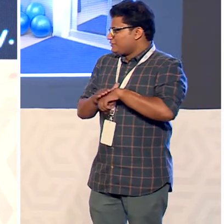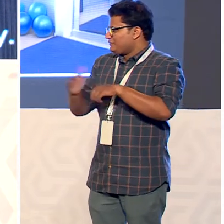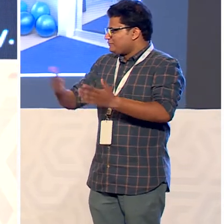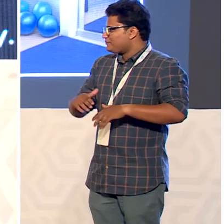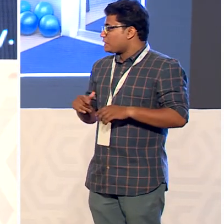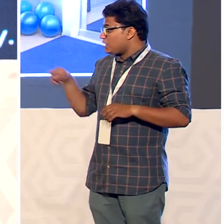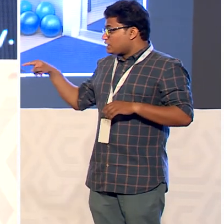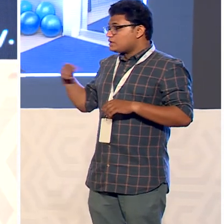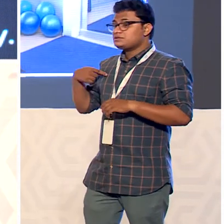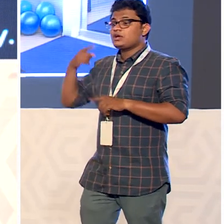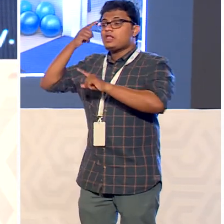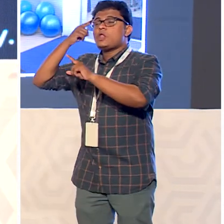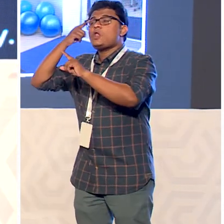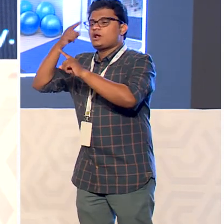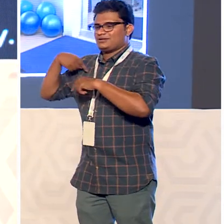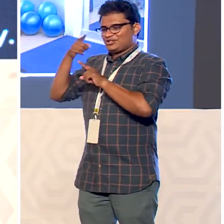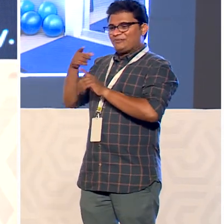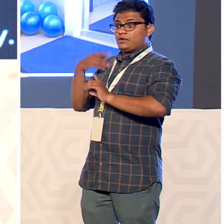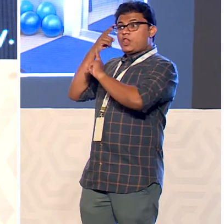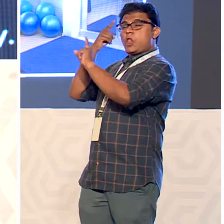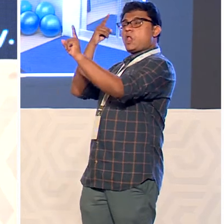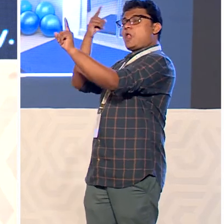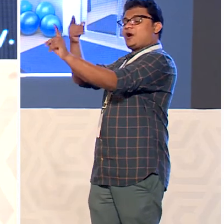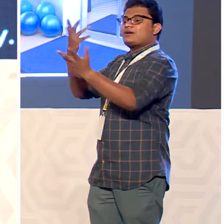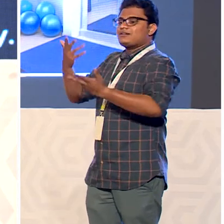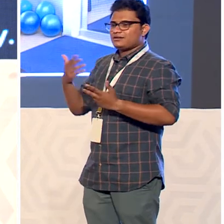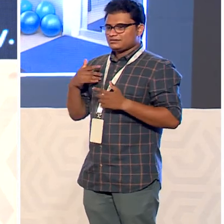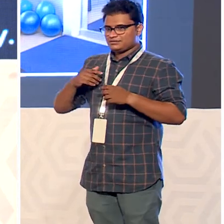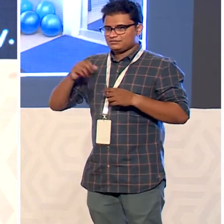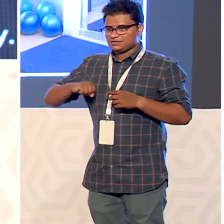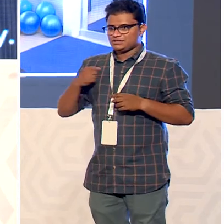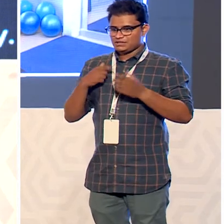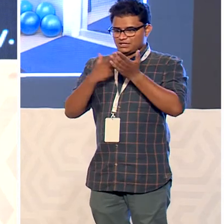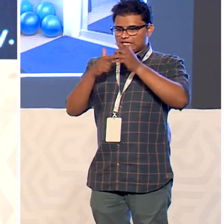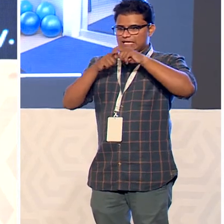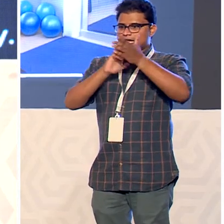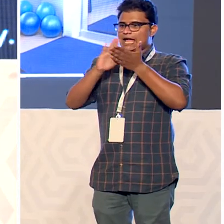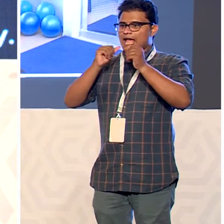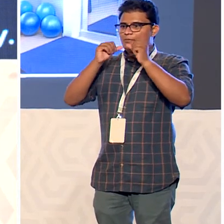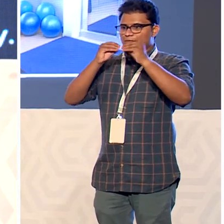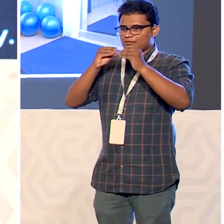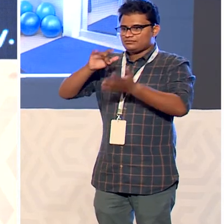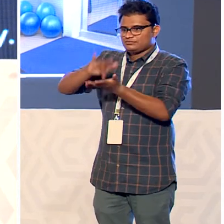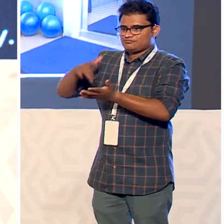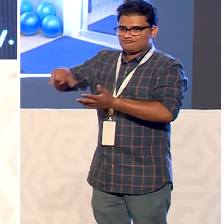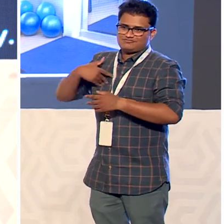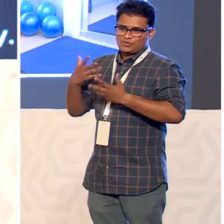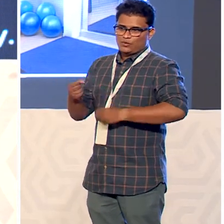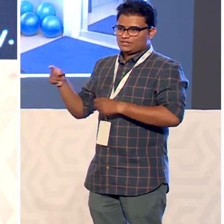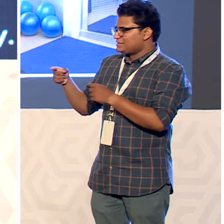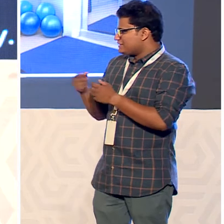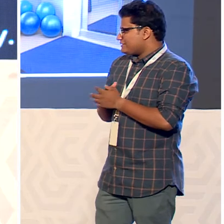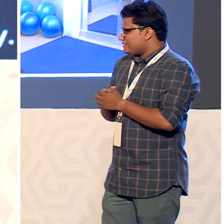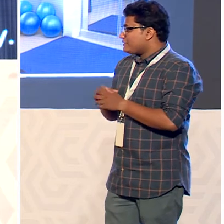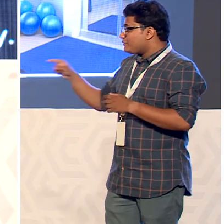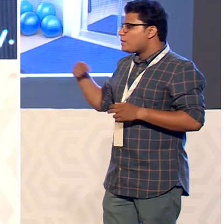our long-term dream is uh to have a rehabilitation center and um what i came to uh know in